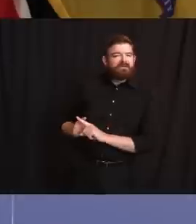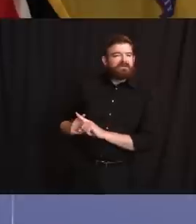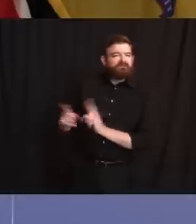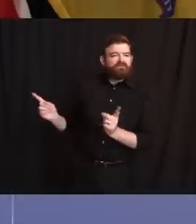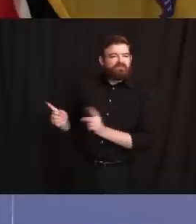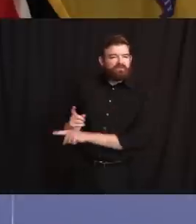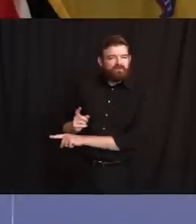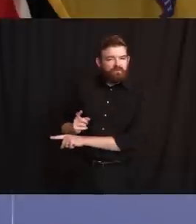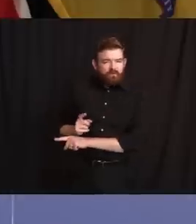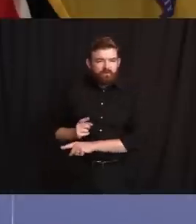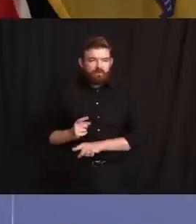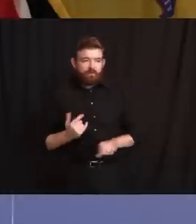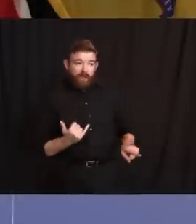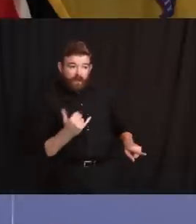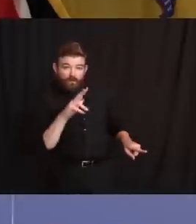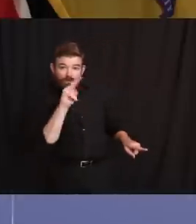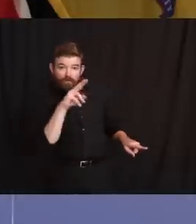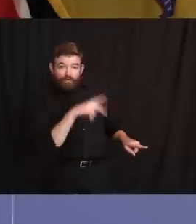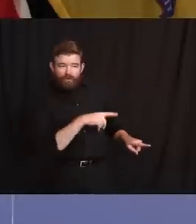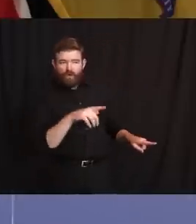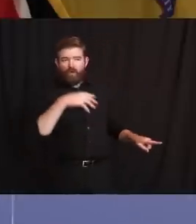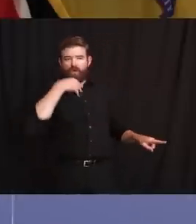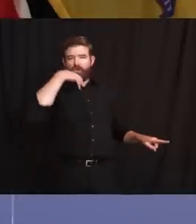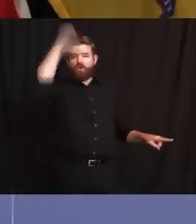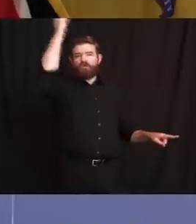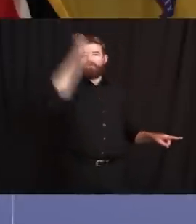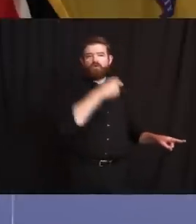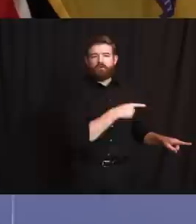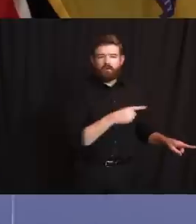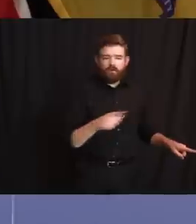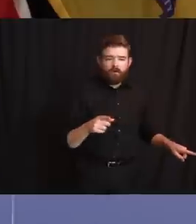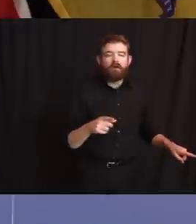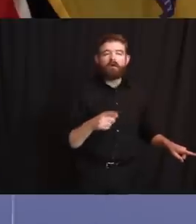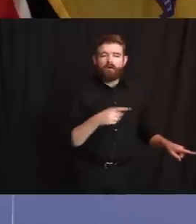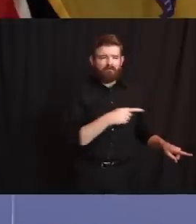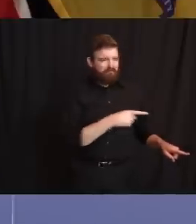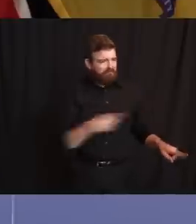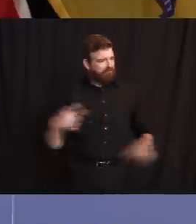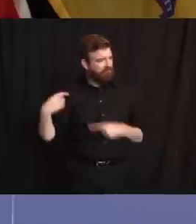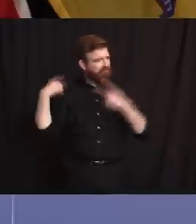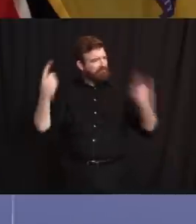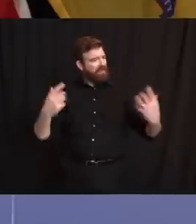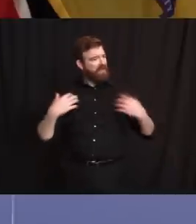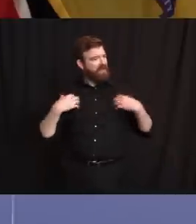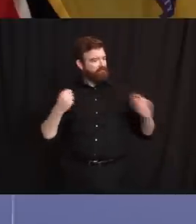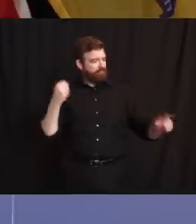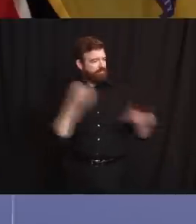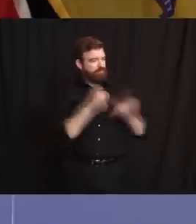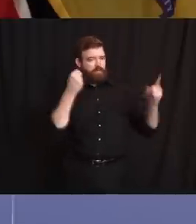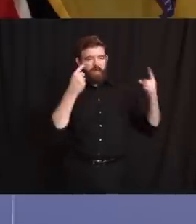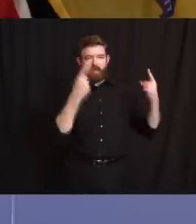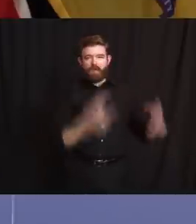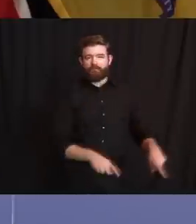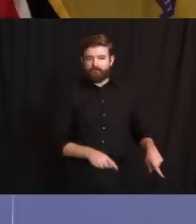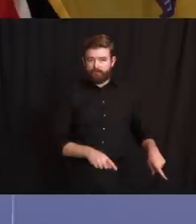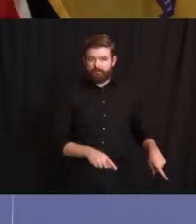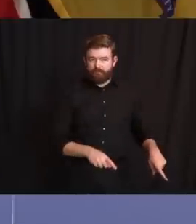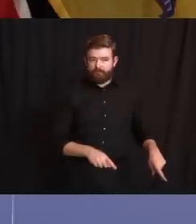unclear if the risk of developing this new syndrome varies by race, although according to research,